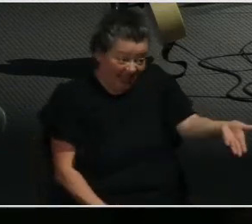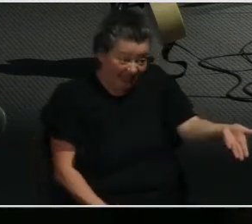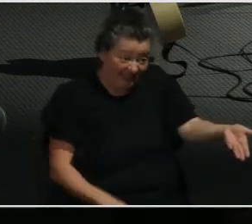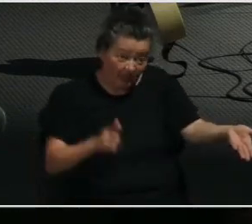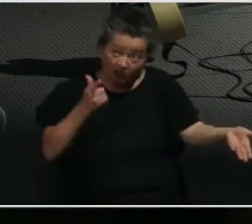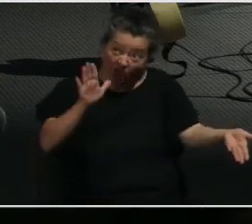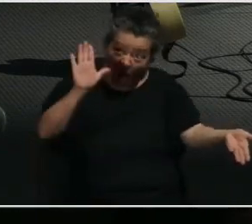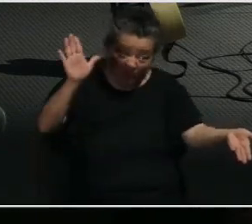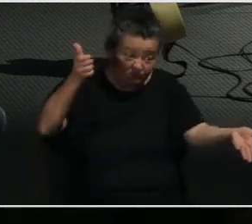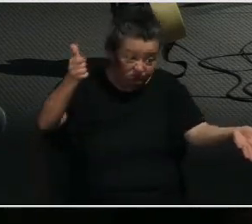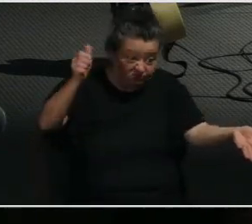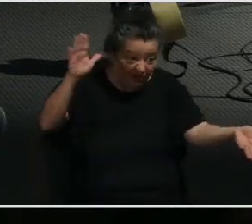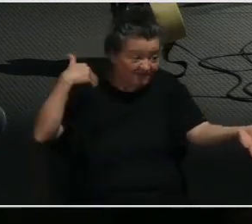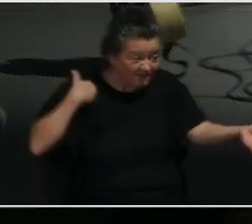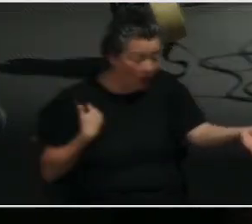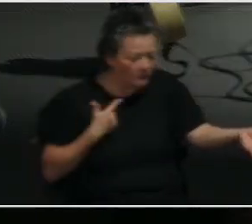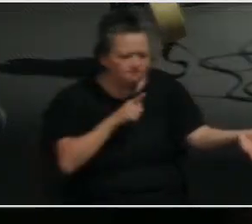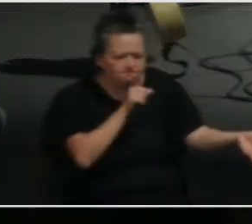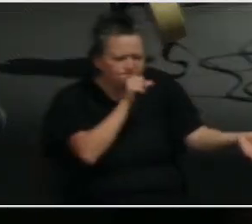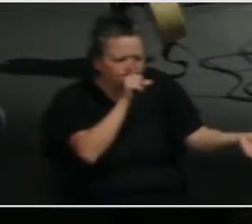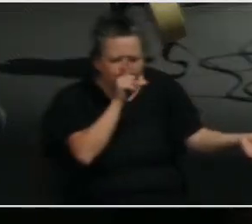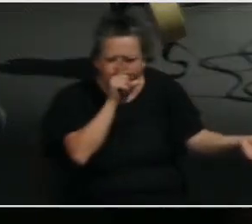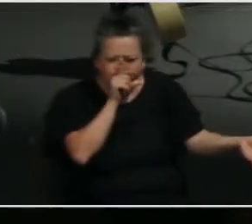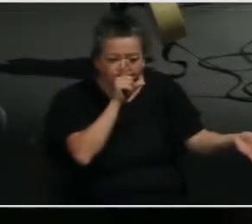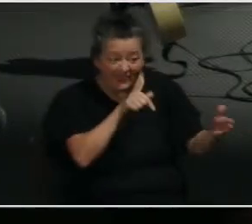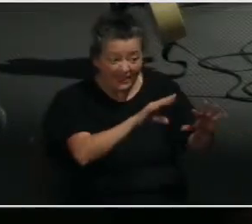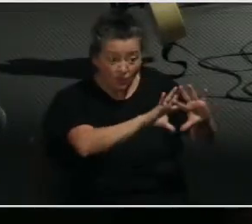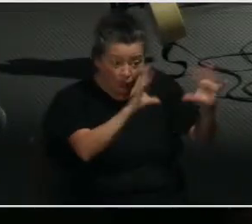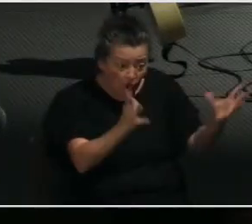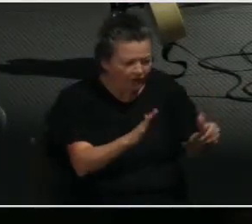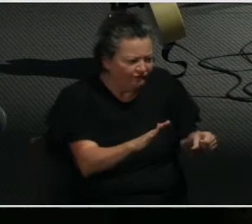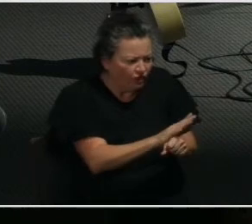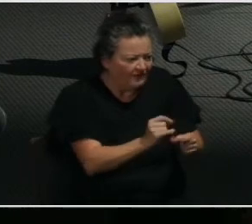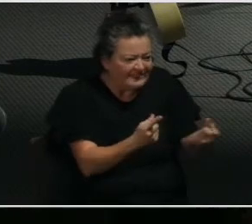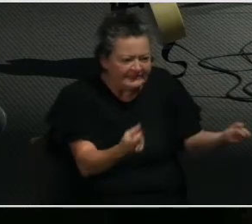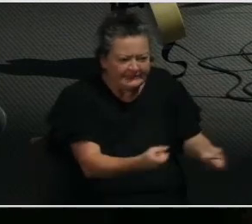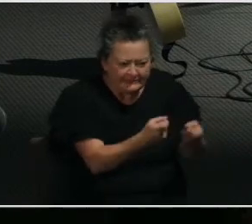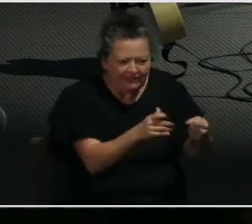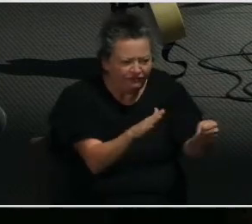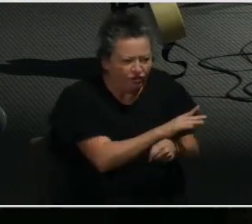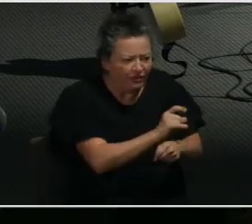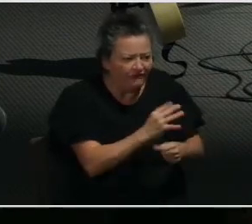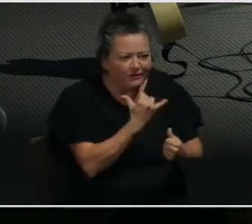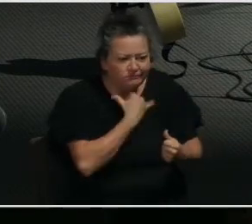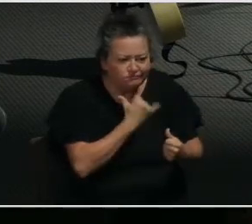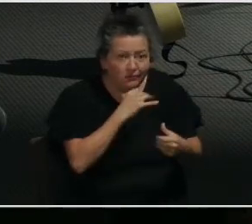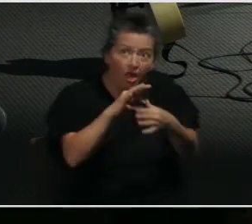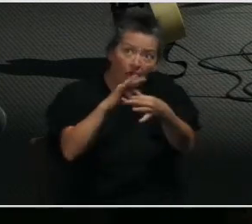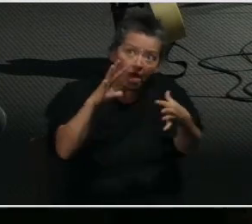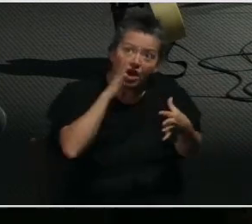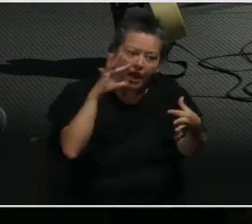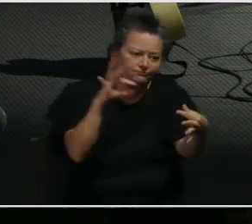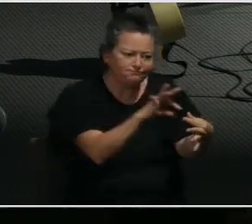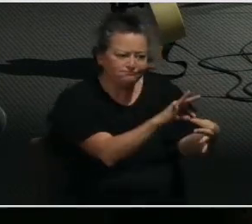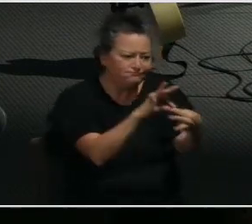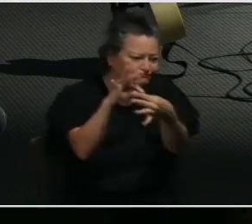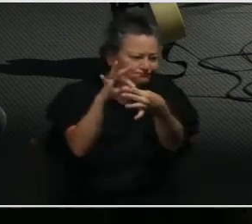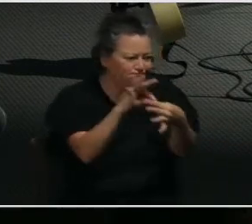has stopped loving us. We live in a fallen world. God is with us in our pain.